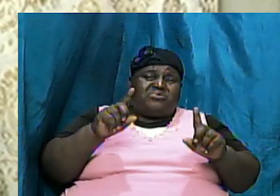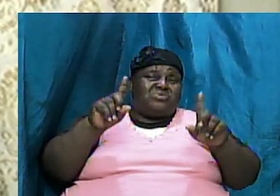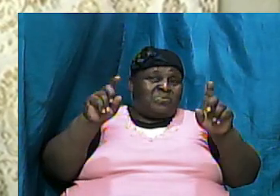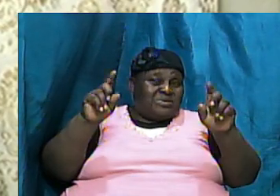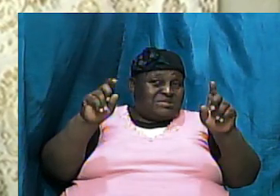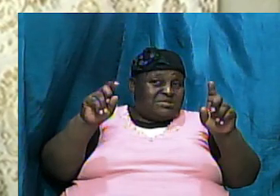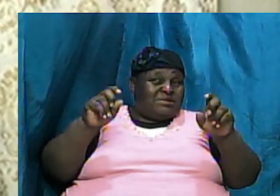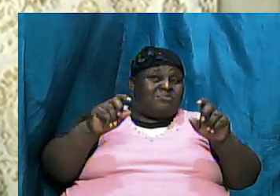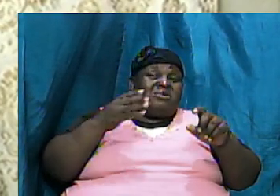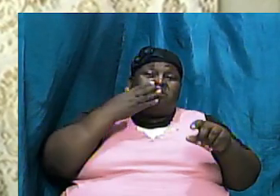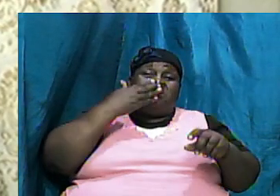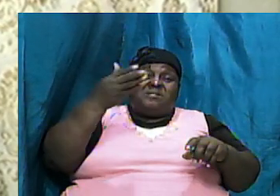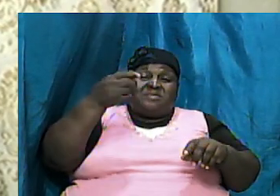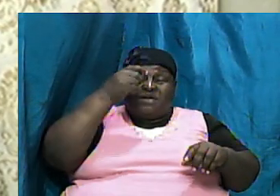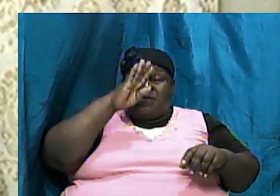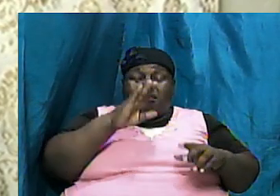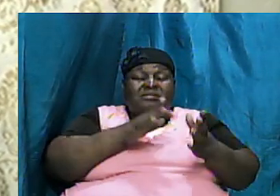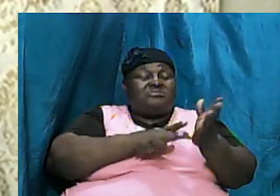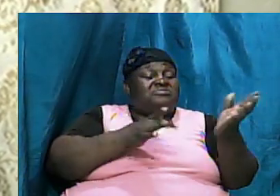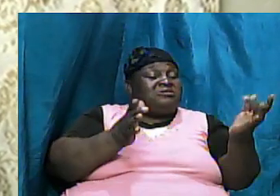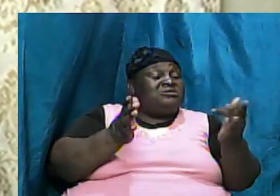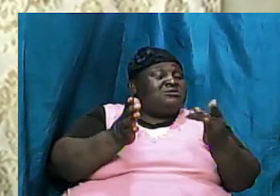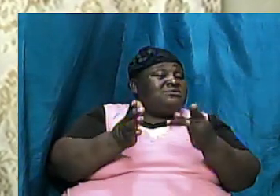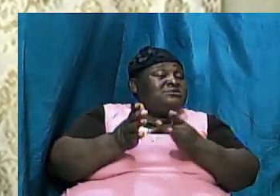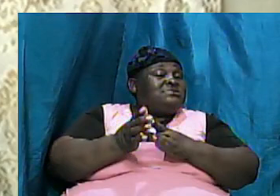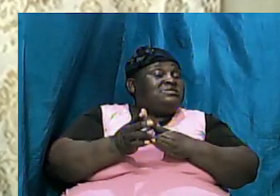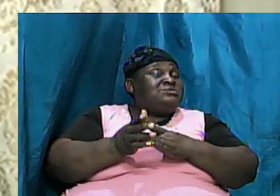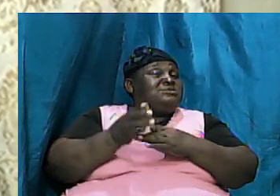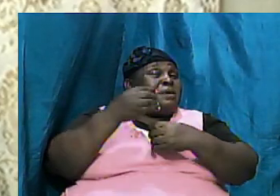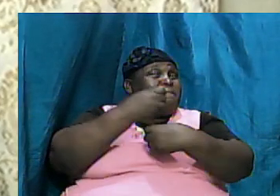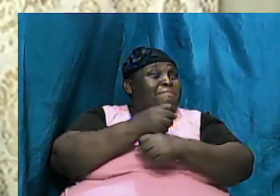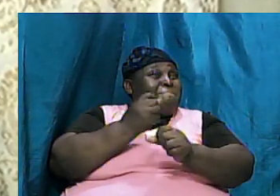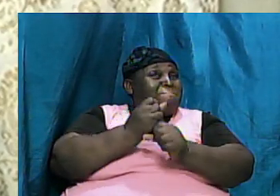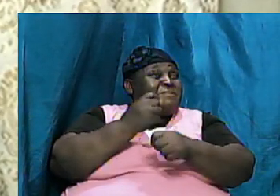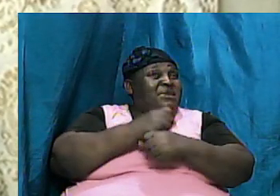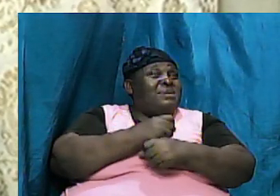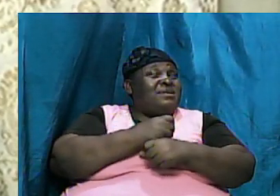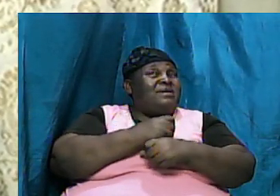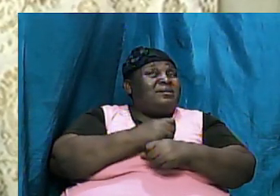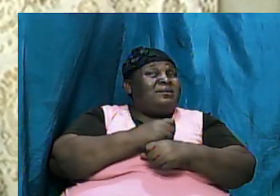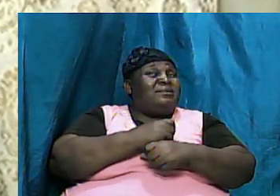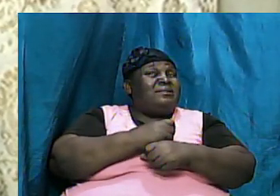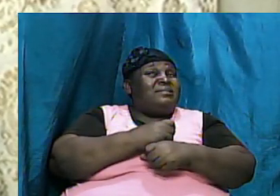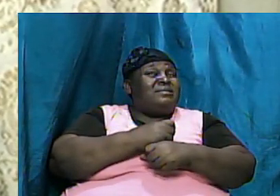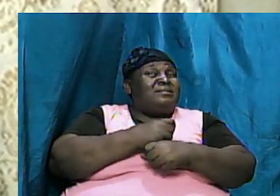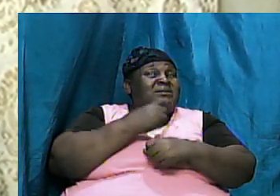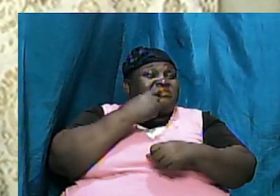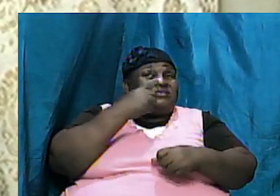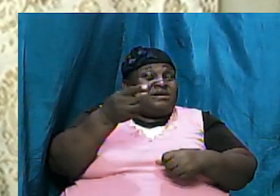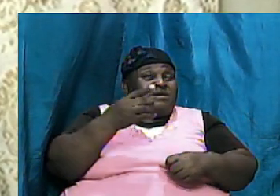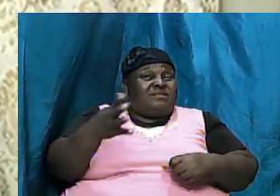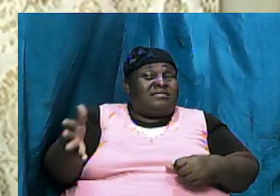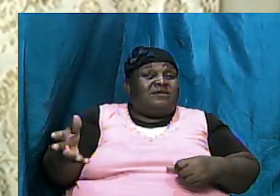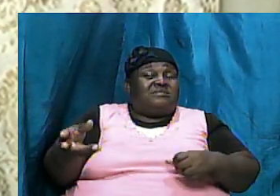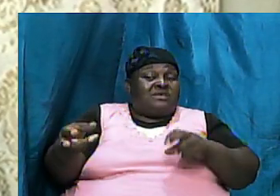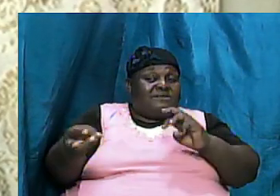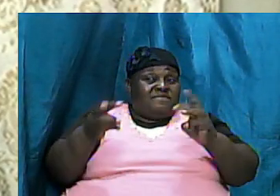God that Jesus made the comments that he made and validated